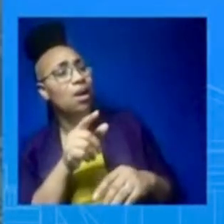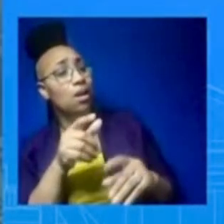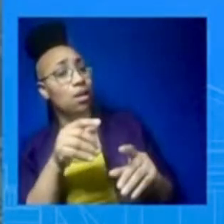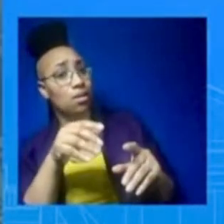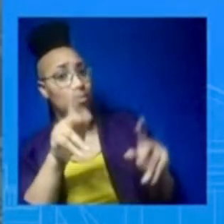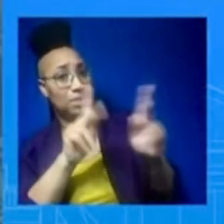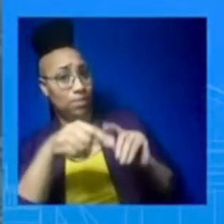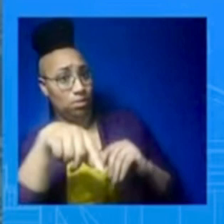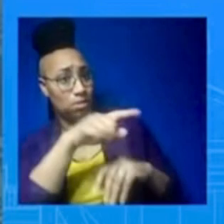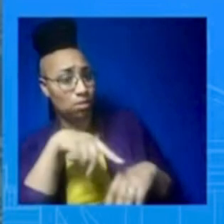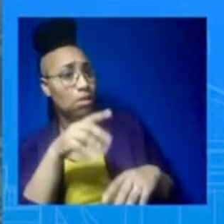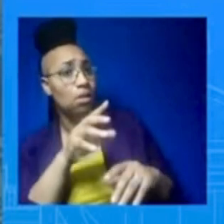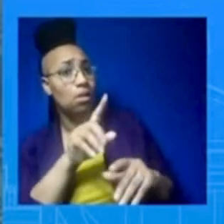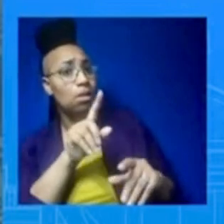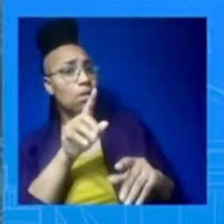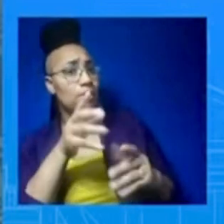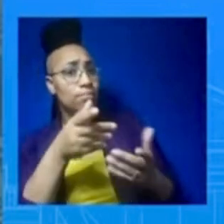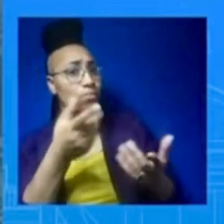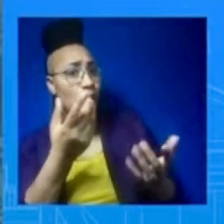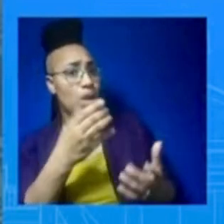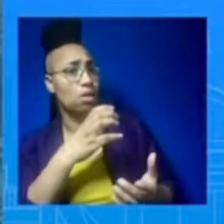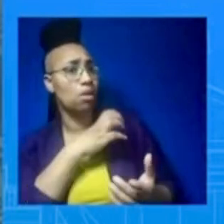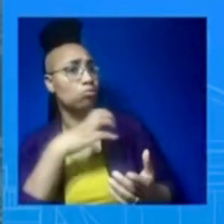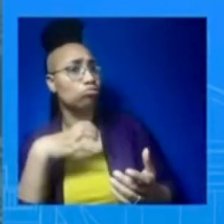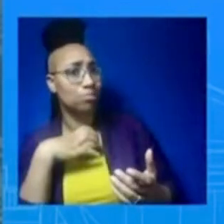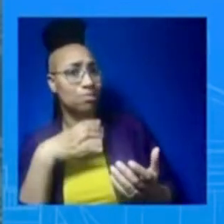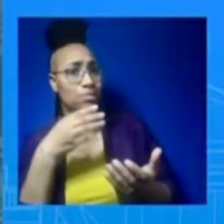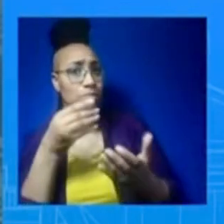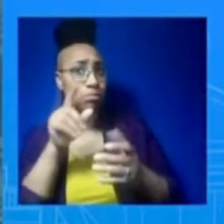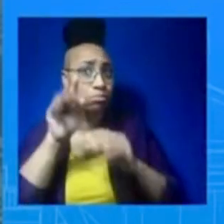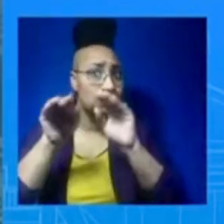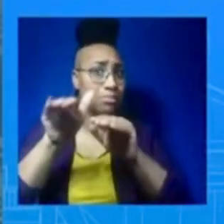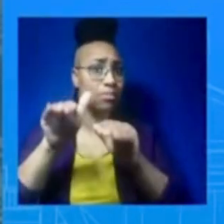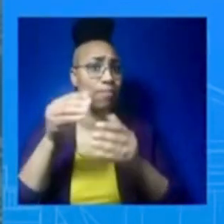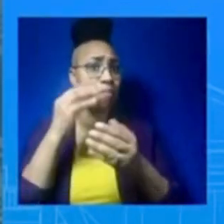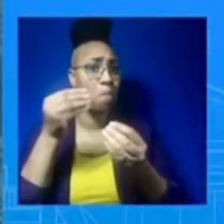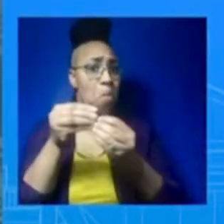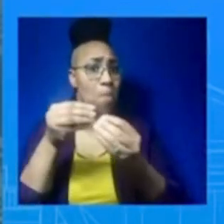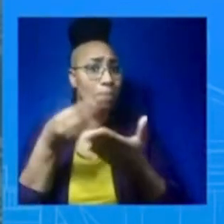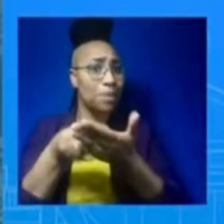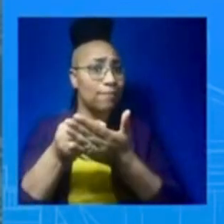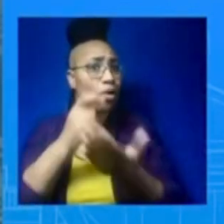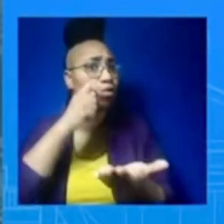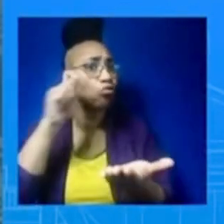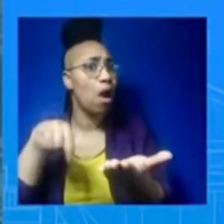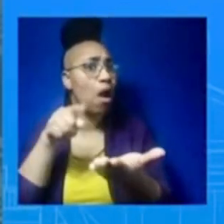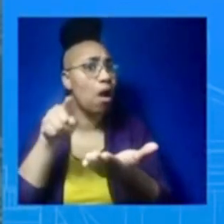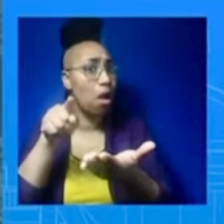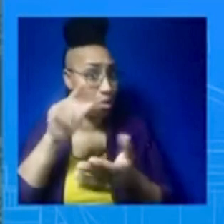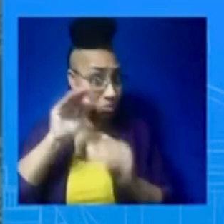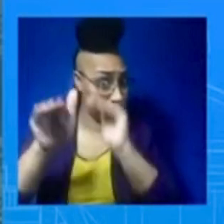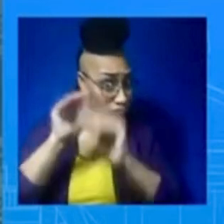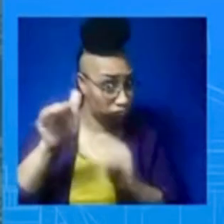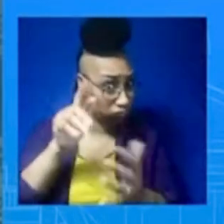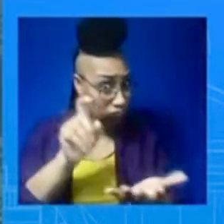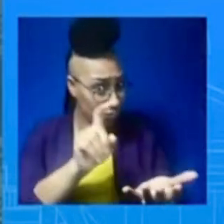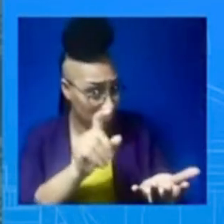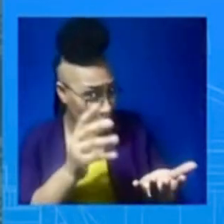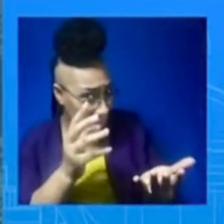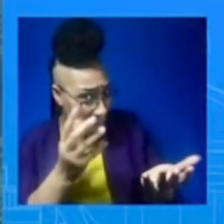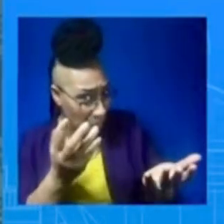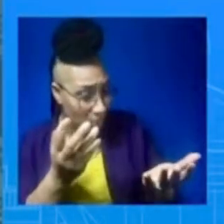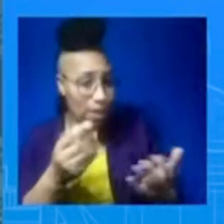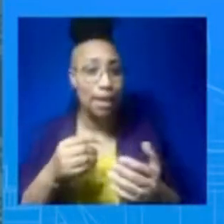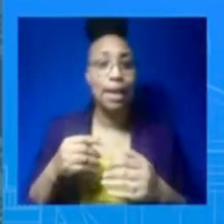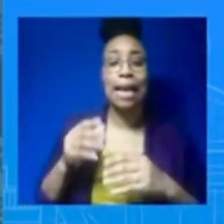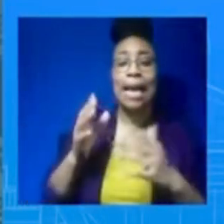again, hopefully we won't need to, but we'll certainly be prepared to. We are still executing in the early phases